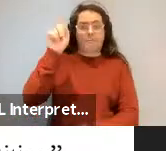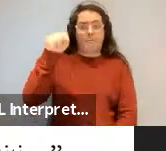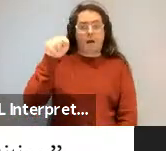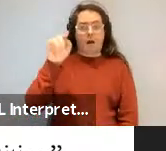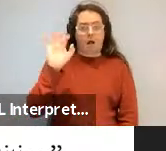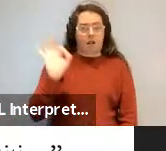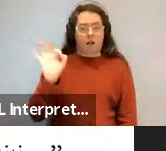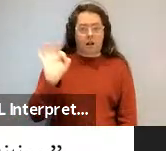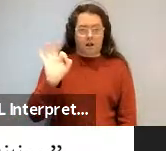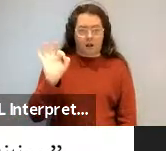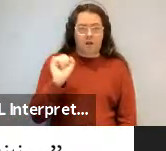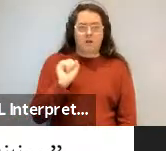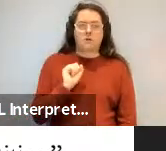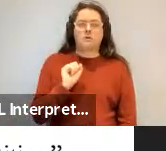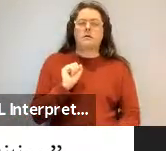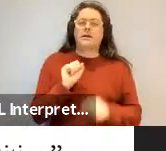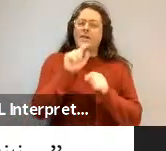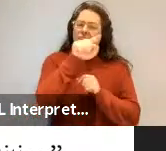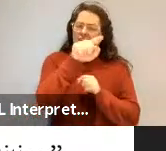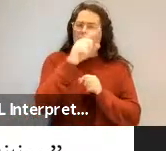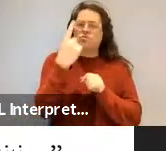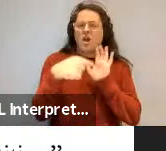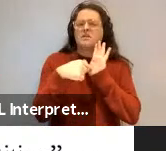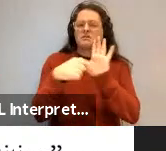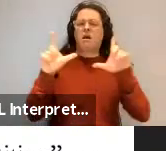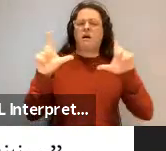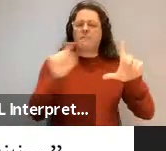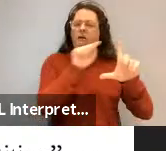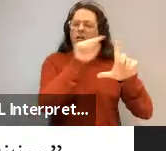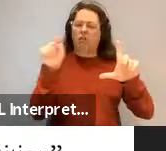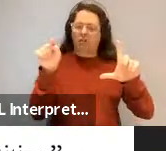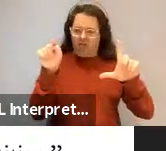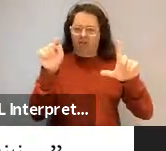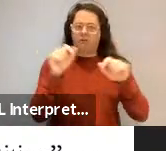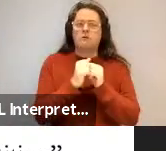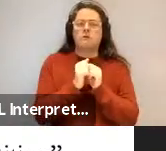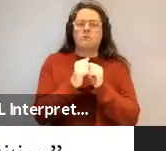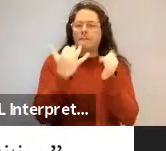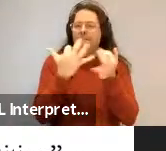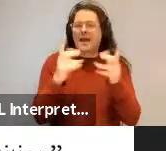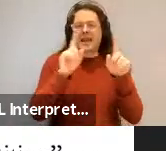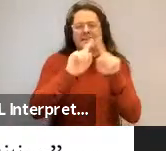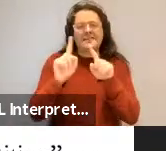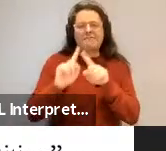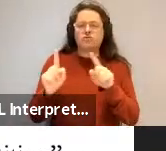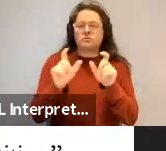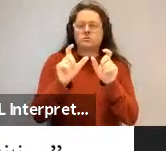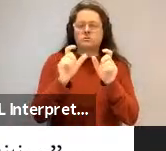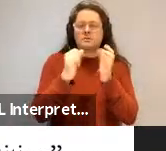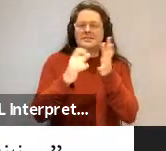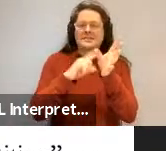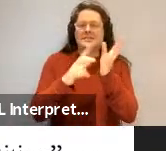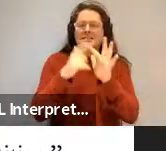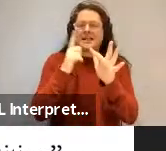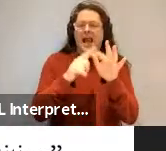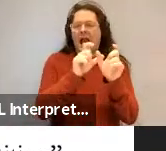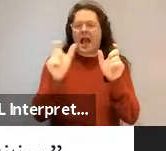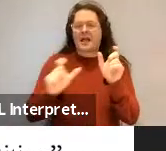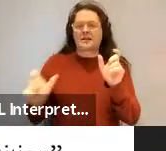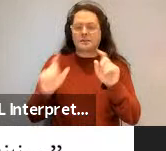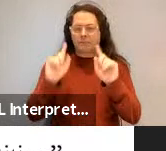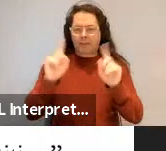there are many, many that are tested. Uh, and this has been pointed out by many syntacticians. So, um, here's,